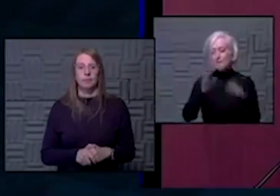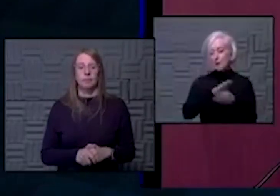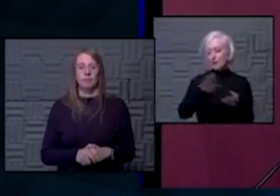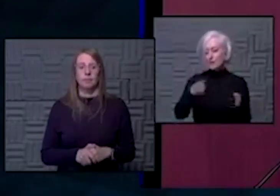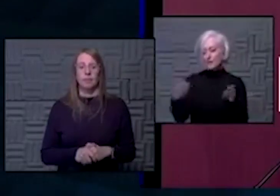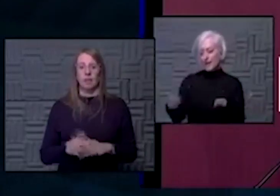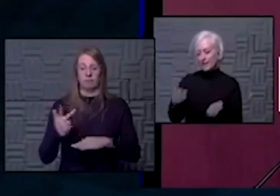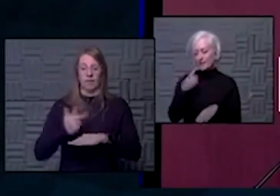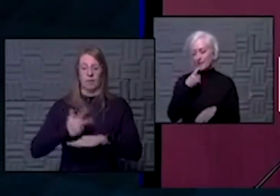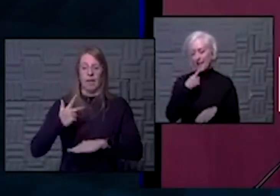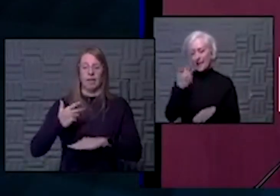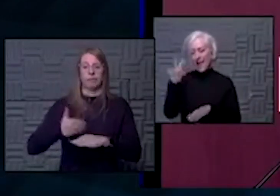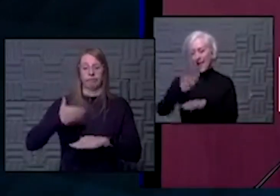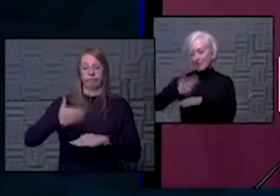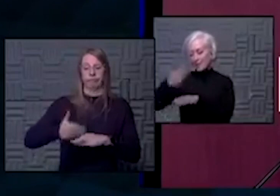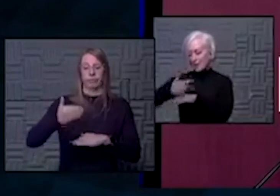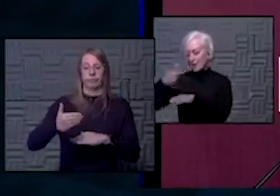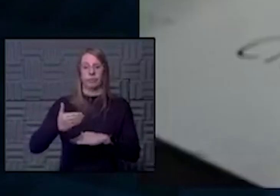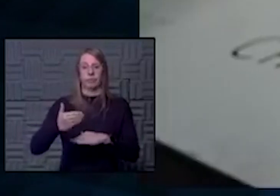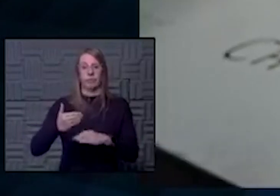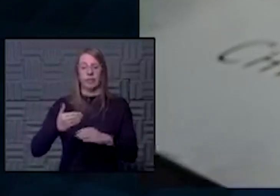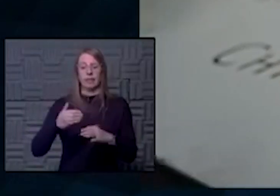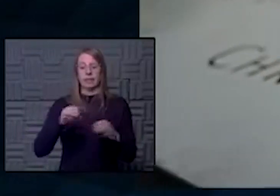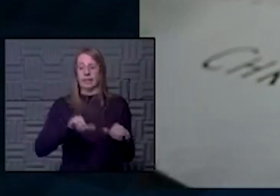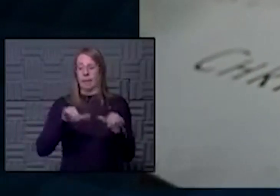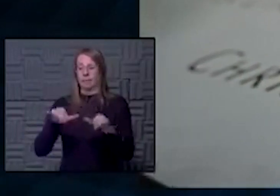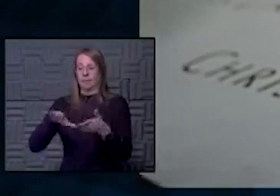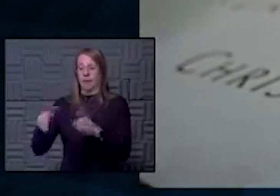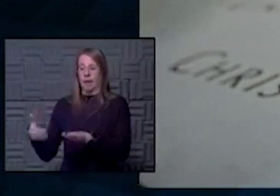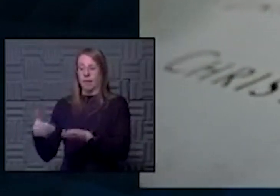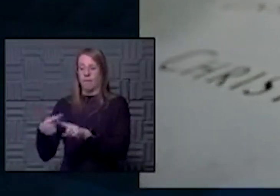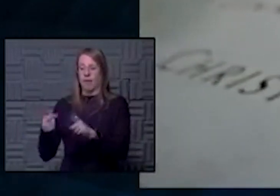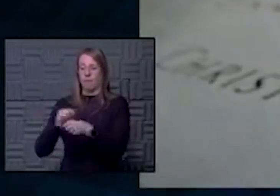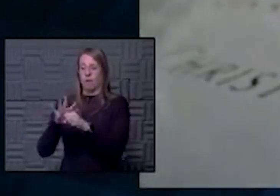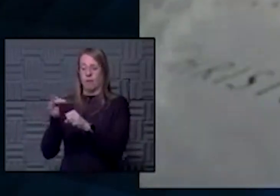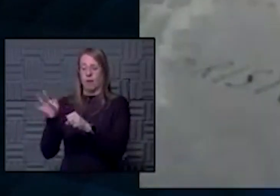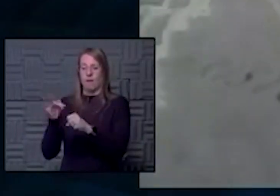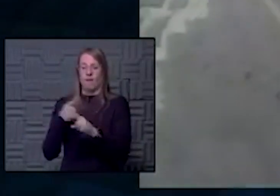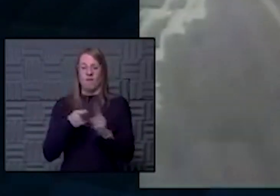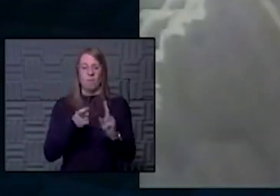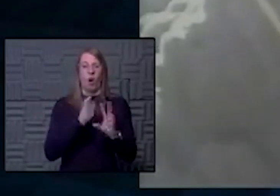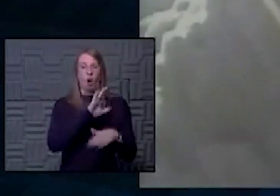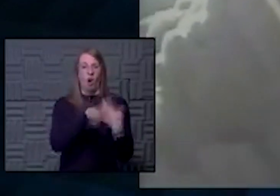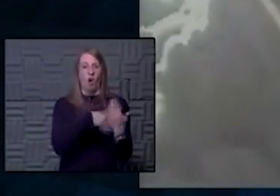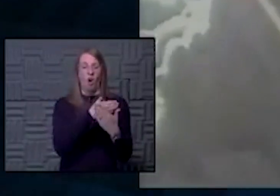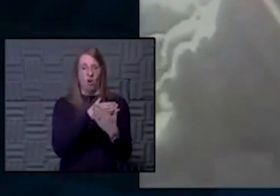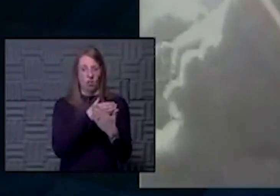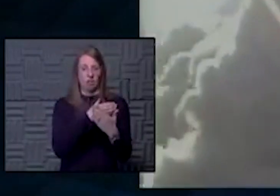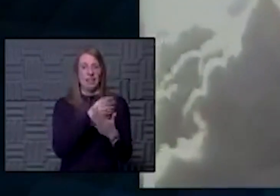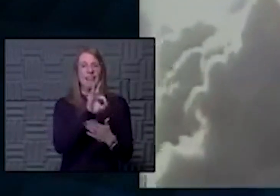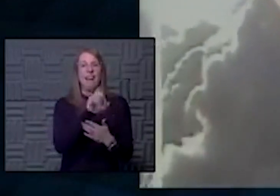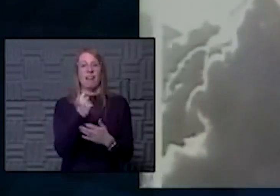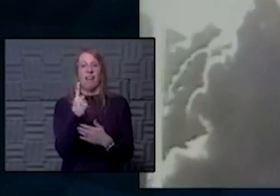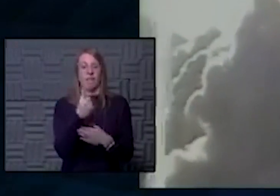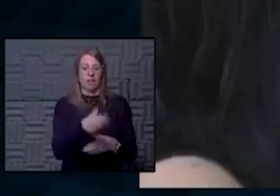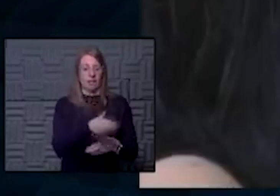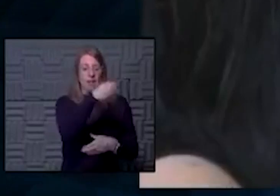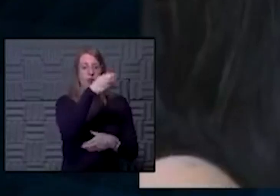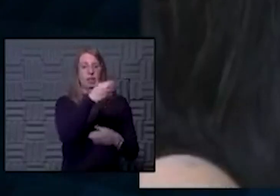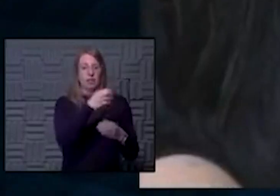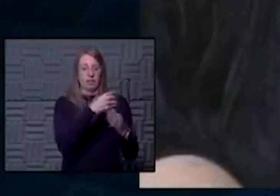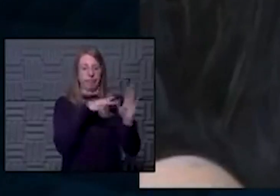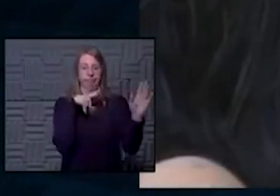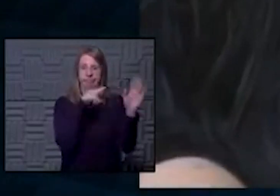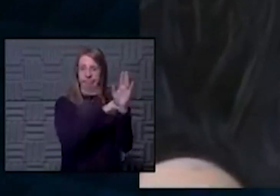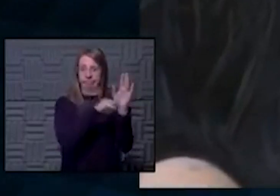Every three days, we have the same number of deaths from COVID-19 as we did from all the terrorist attacks on 9-11. And I think about that.